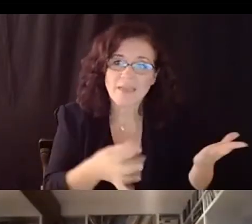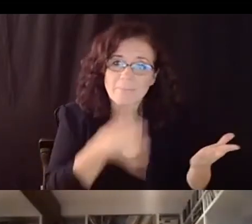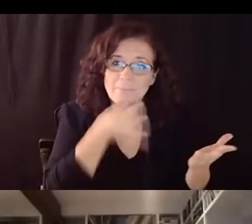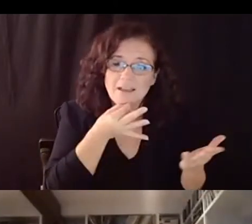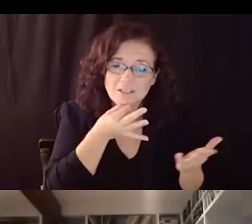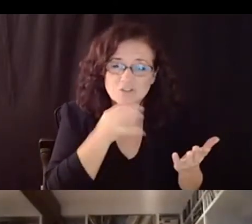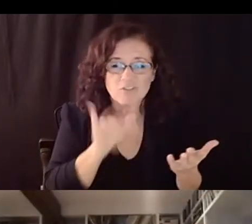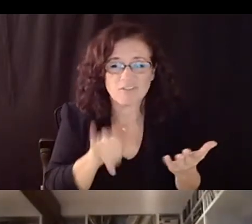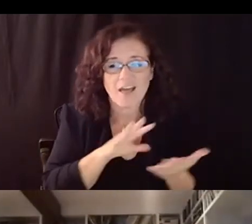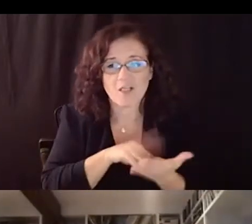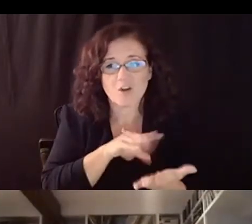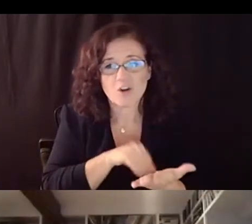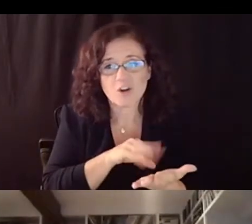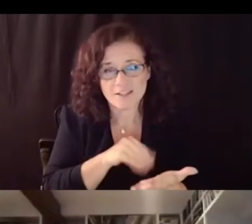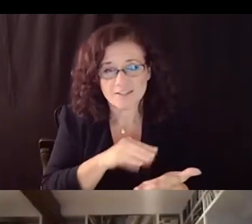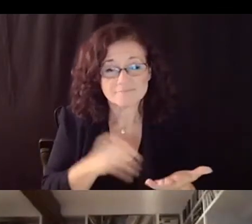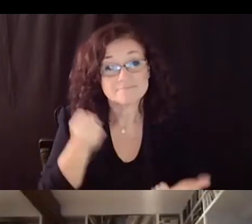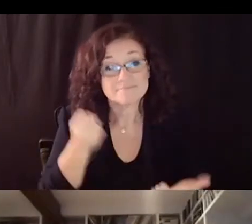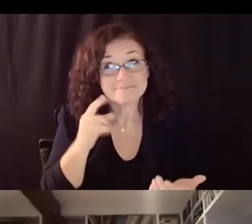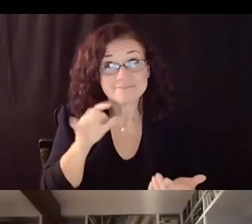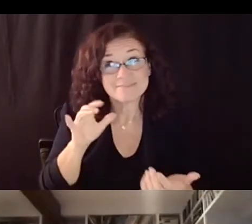is what this pandemic has shown us